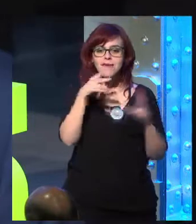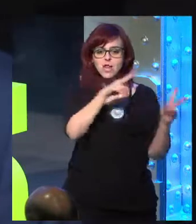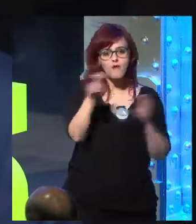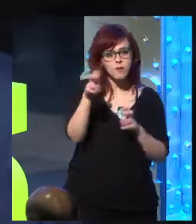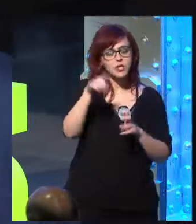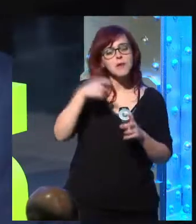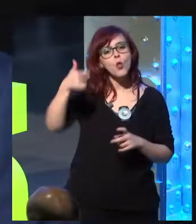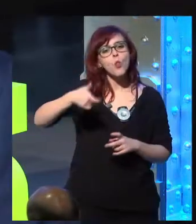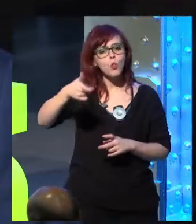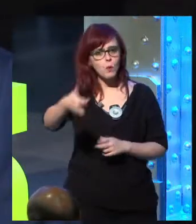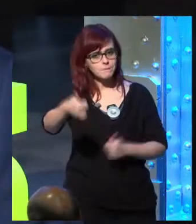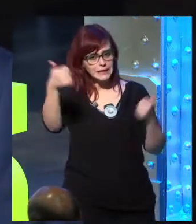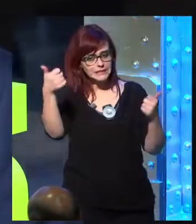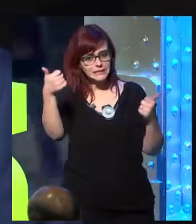last.